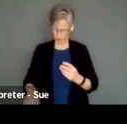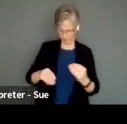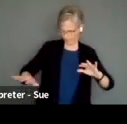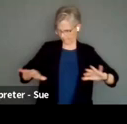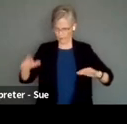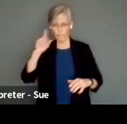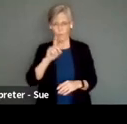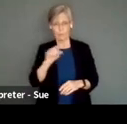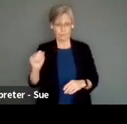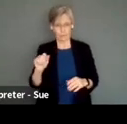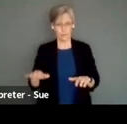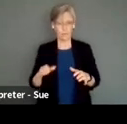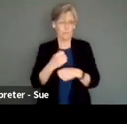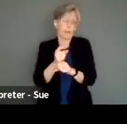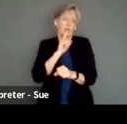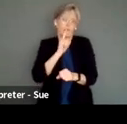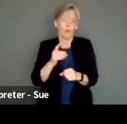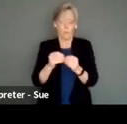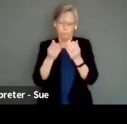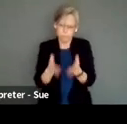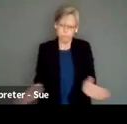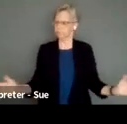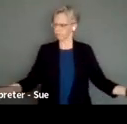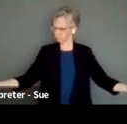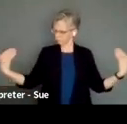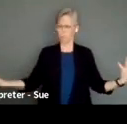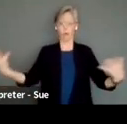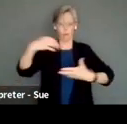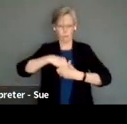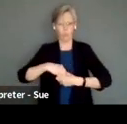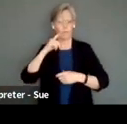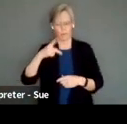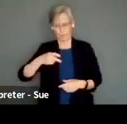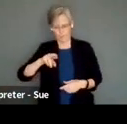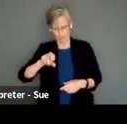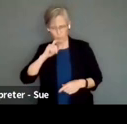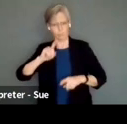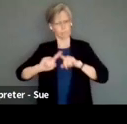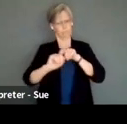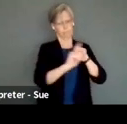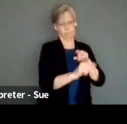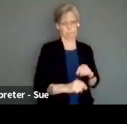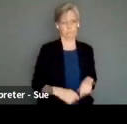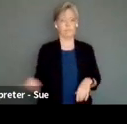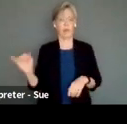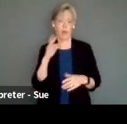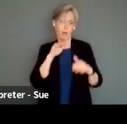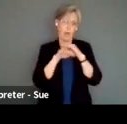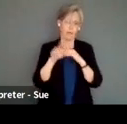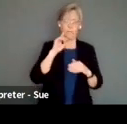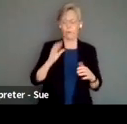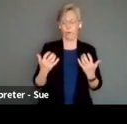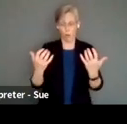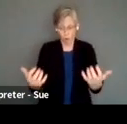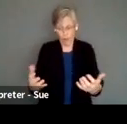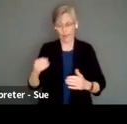excuse me, making a welcome environment for our diverse peers. Part four, then we're going to look at access for audiences and artists, and